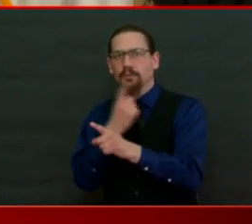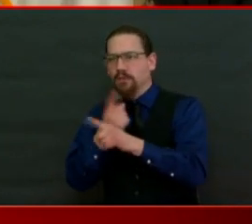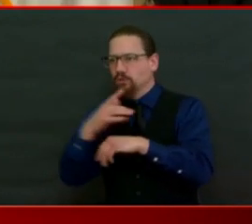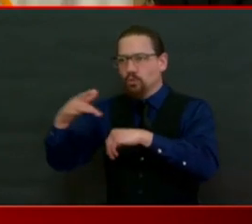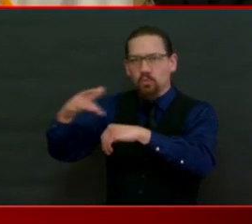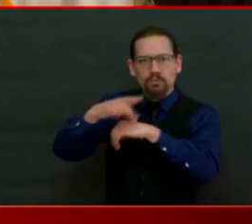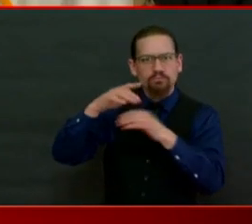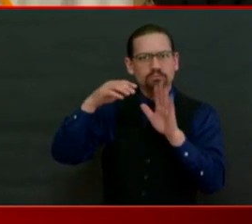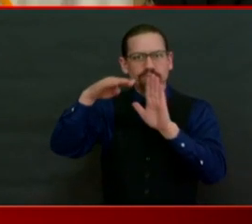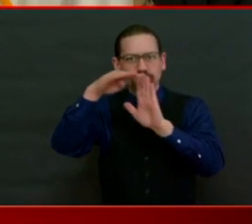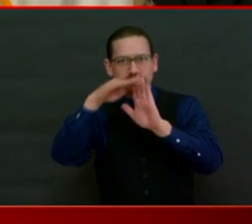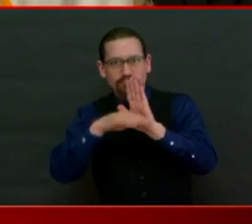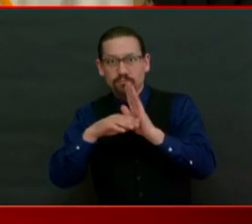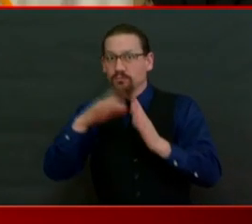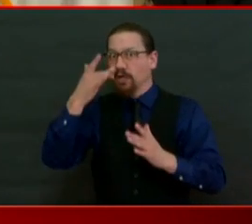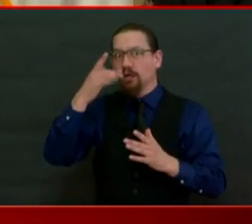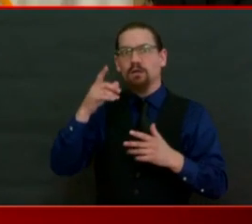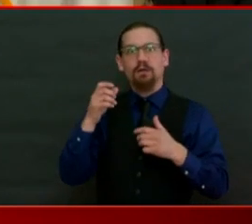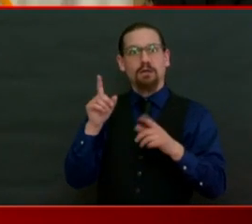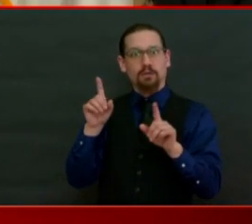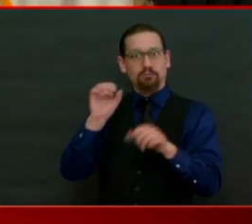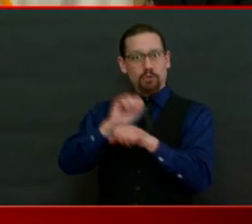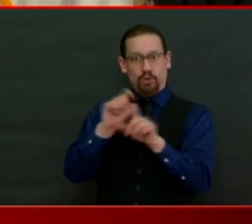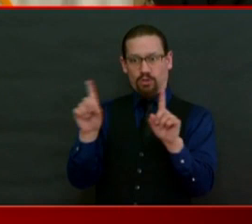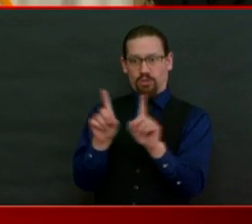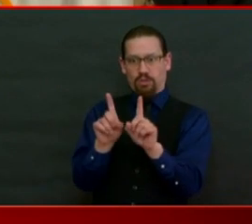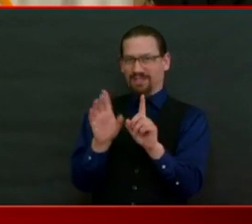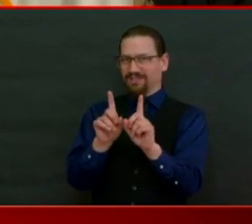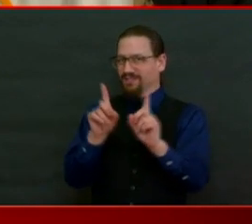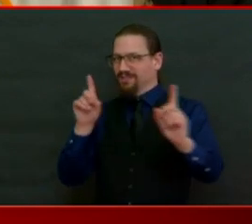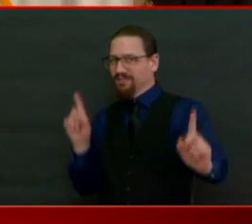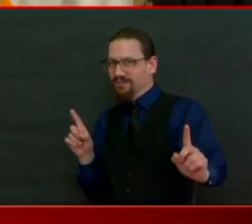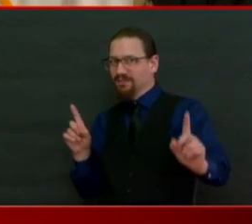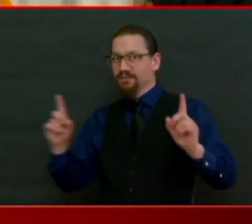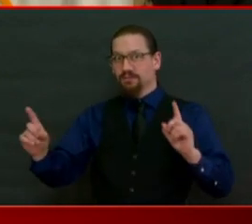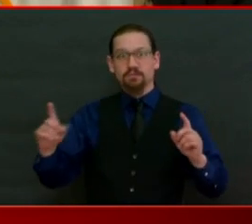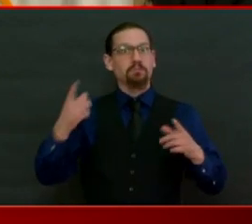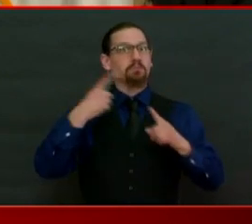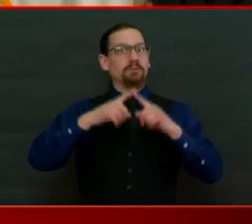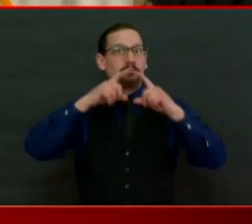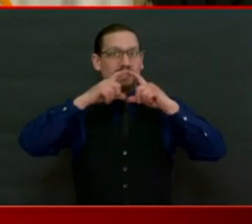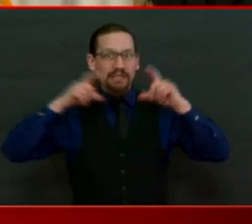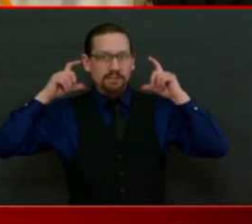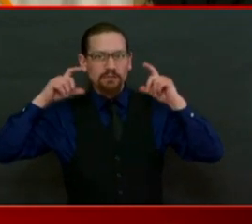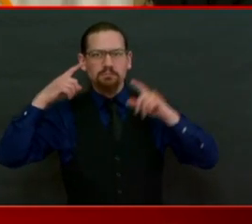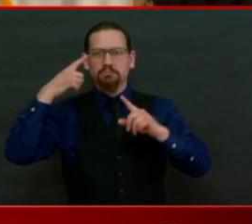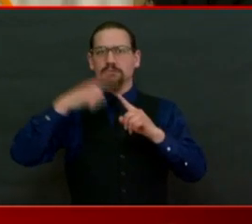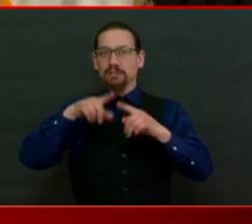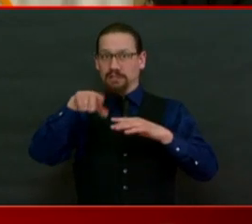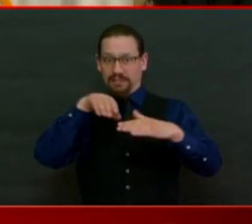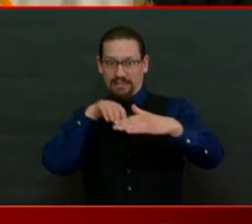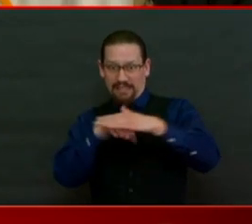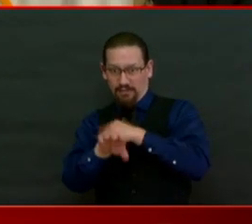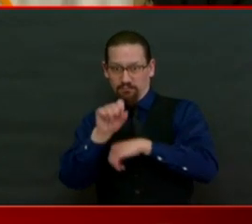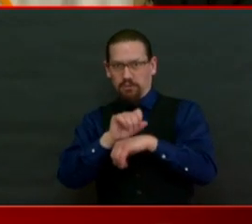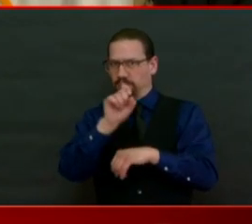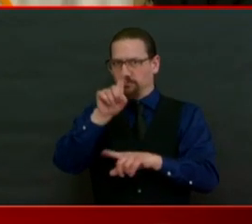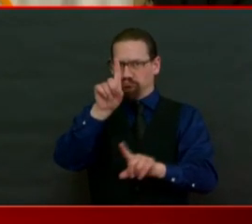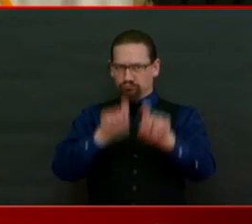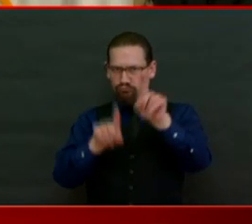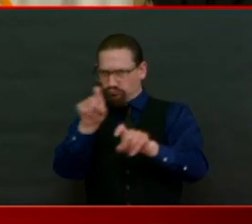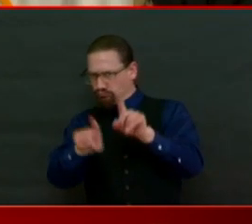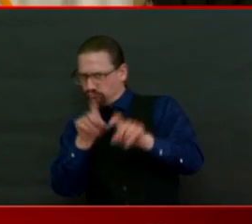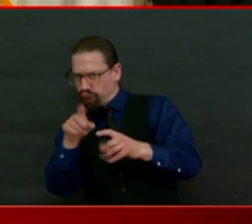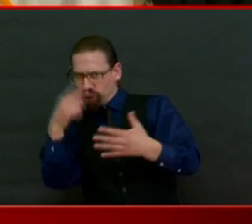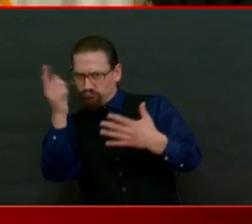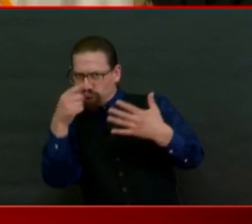and for face cloth coverings or masks that need to be worn. But the engagement that